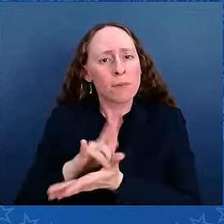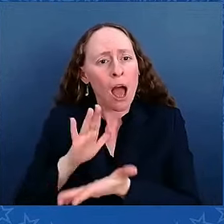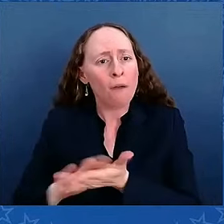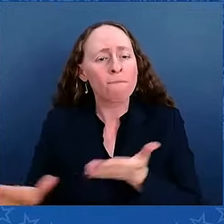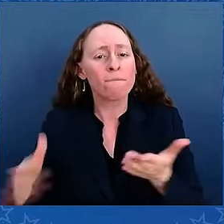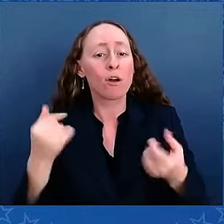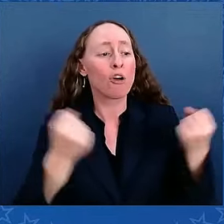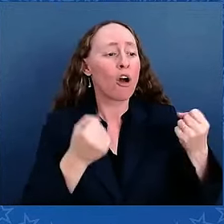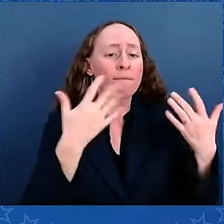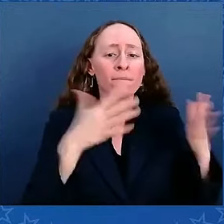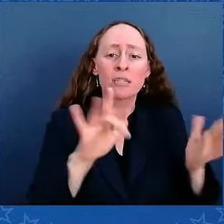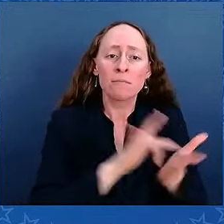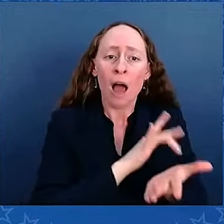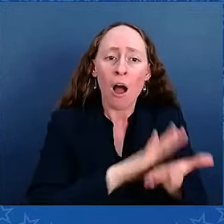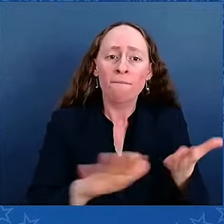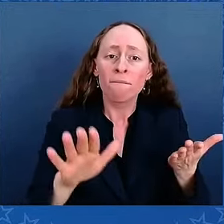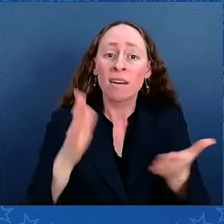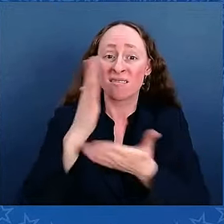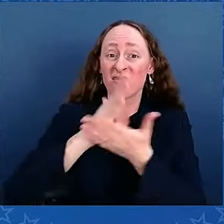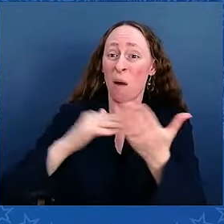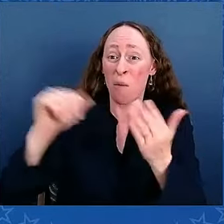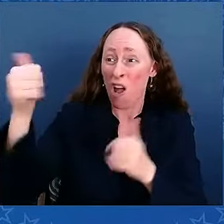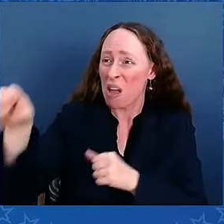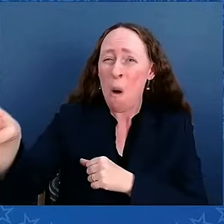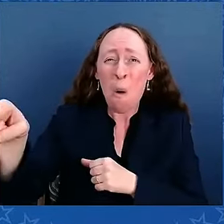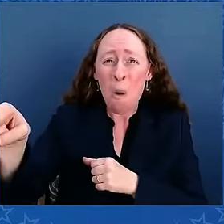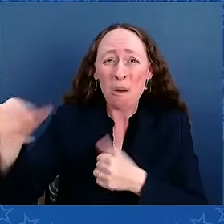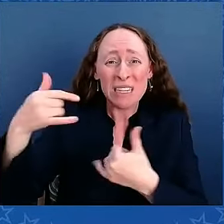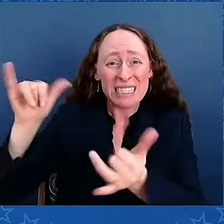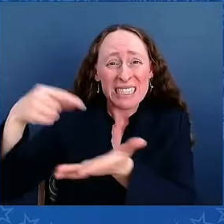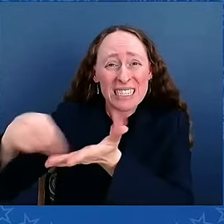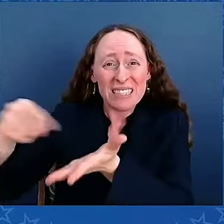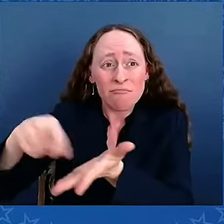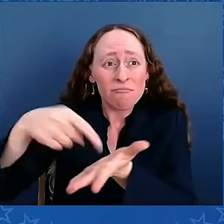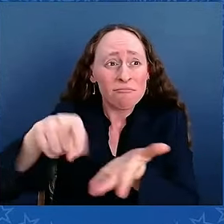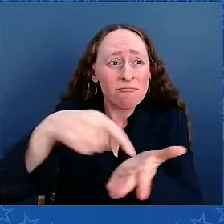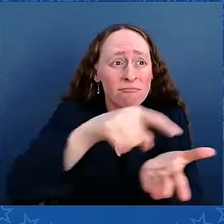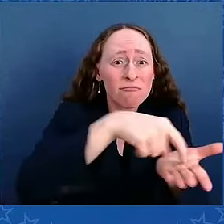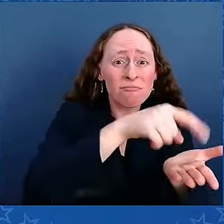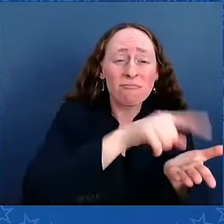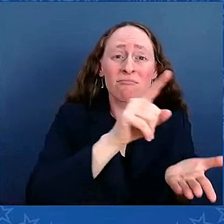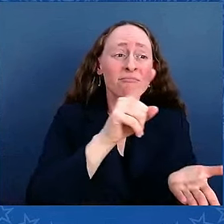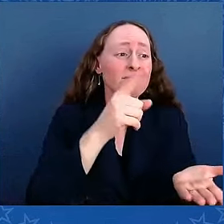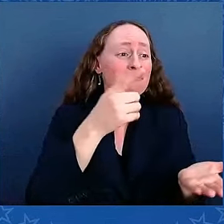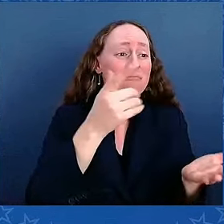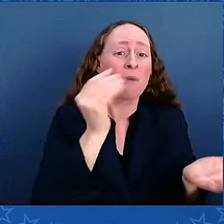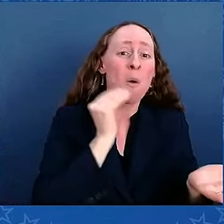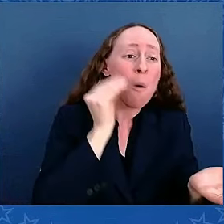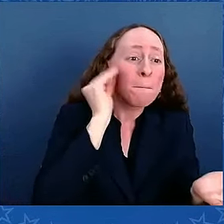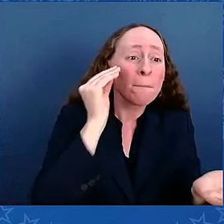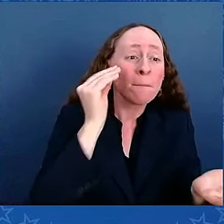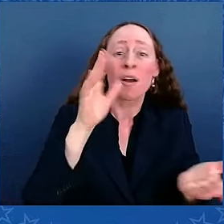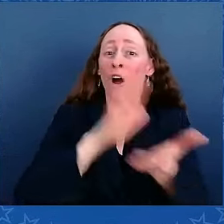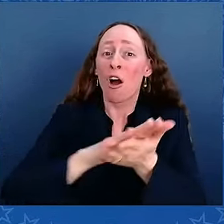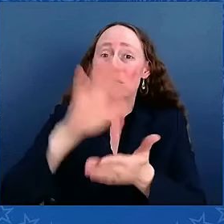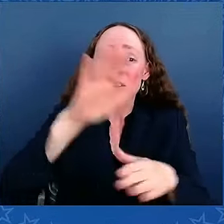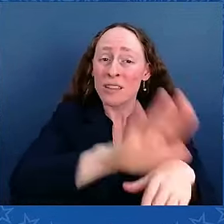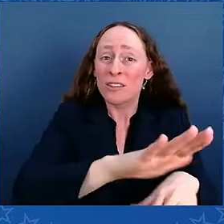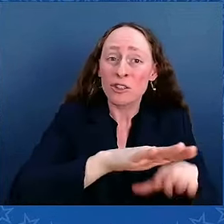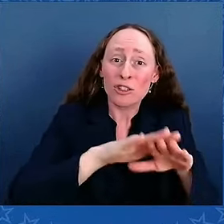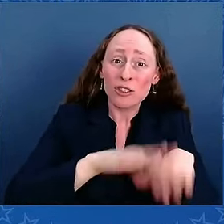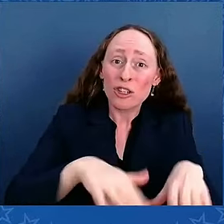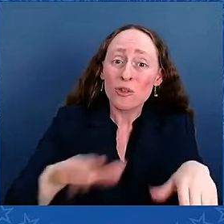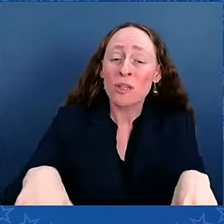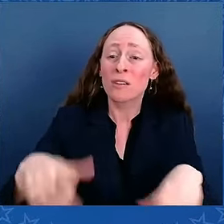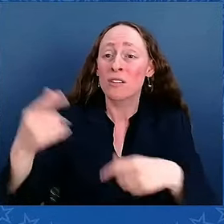their kids with college. And some were just having to cut back for groceries and medication. mean, it was a 30% cut, so not everyone took